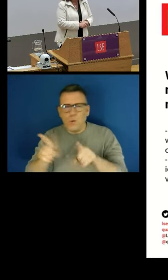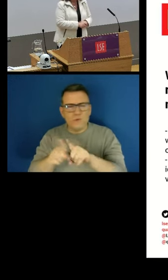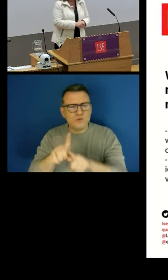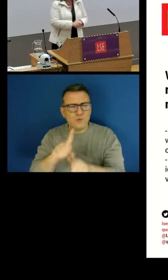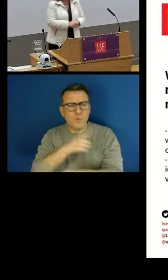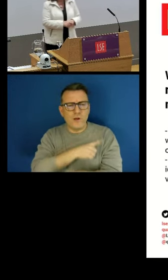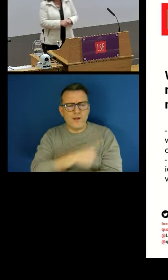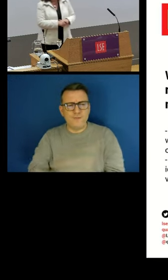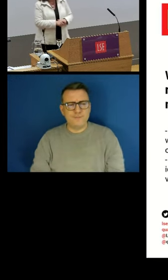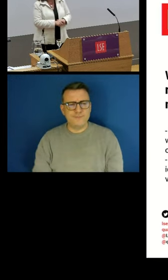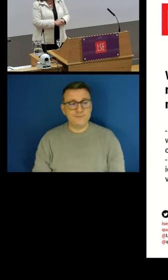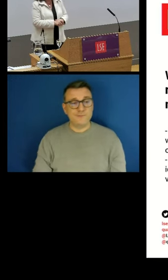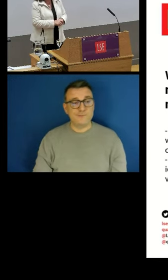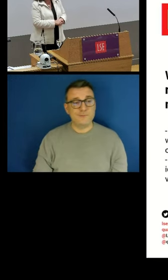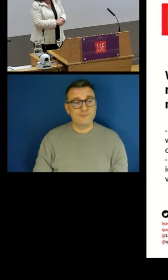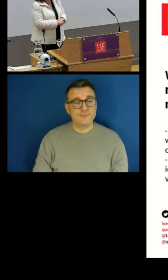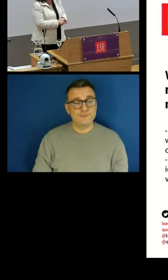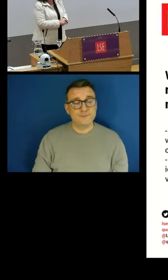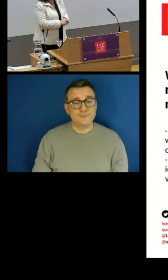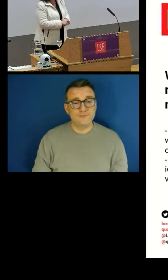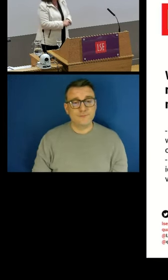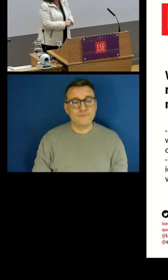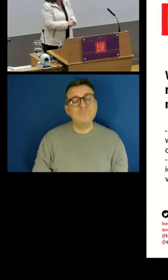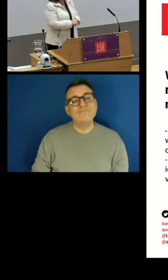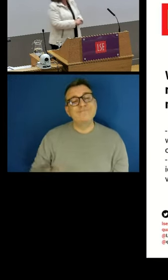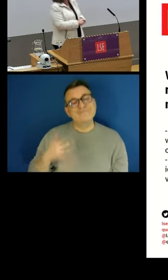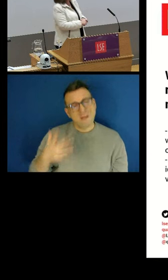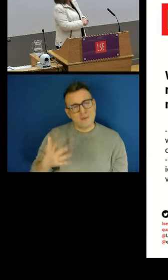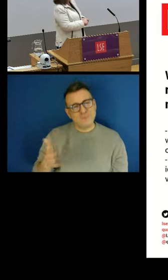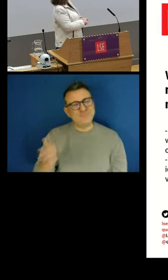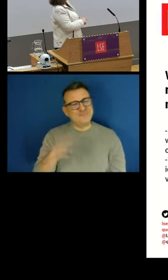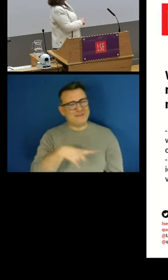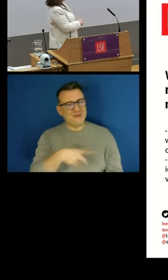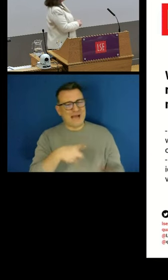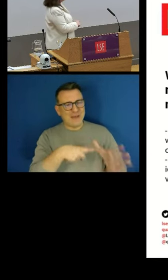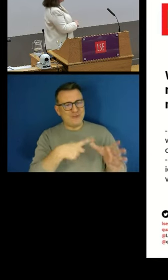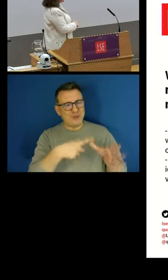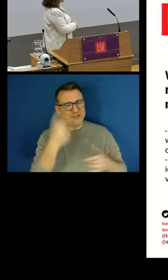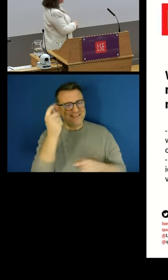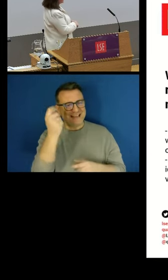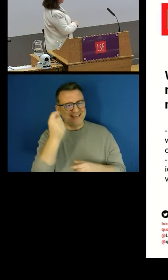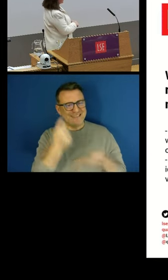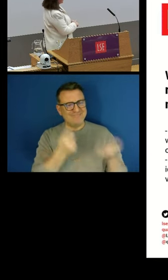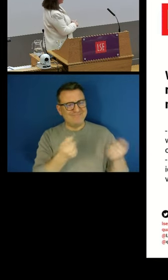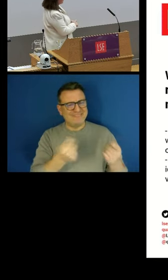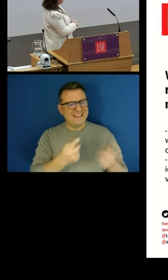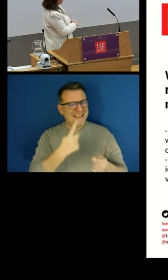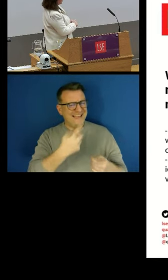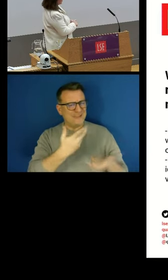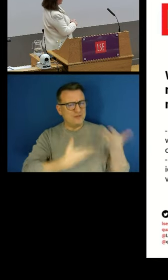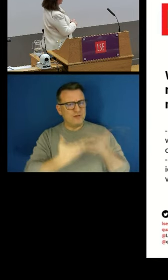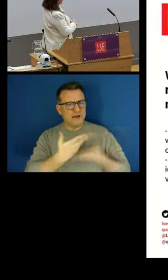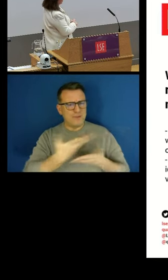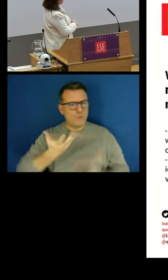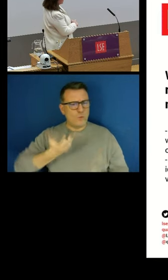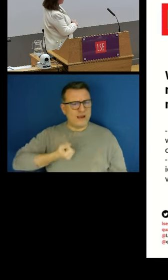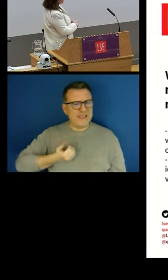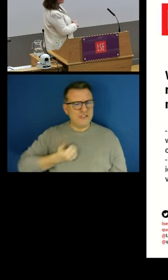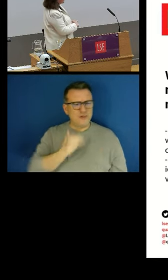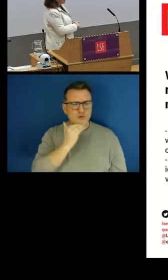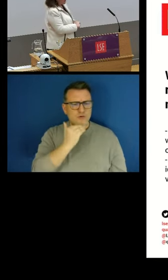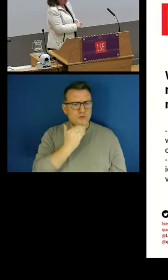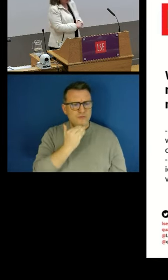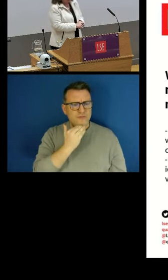Now, coming back to Abdul and his story about not earning enough, as well as having other poor quality employment